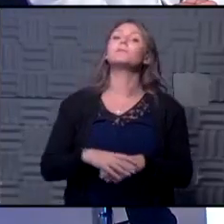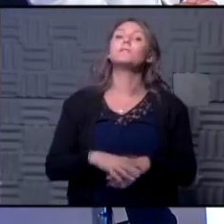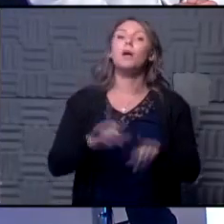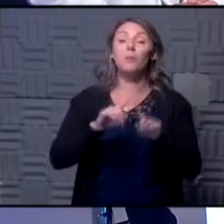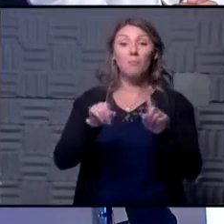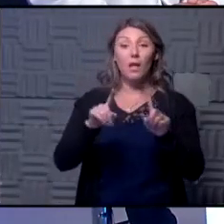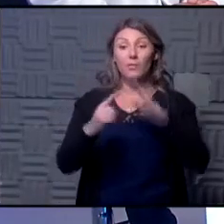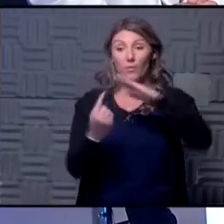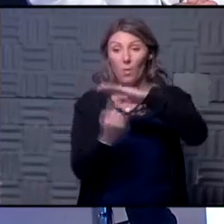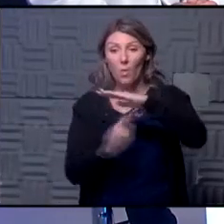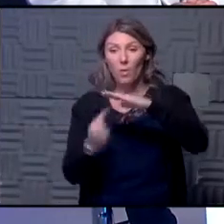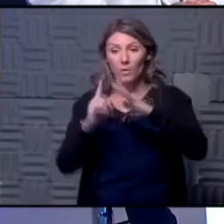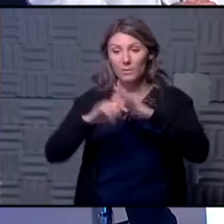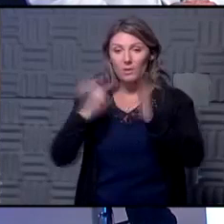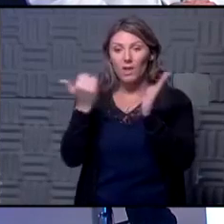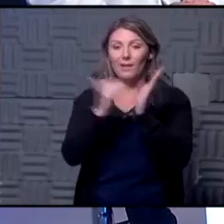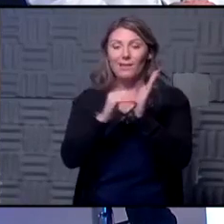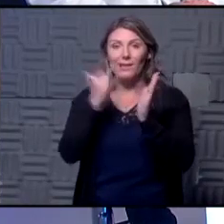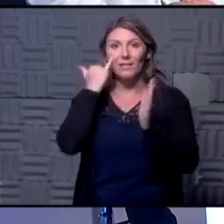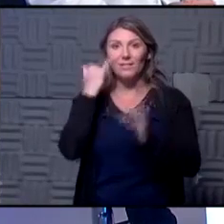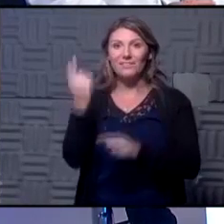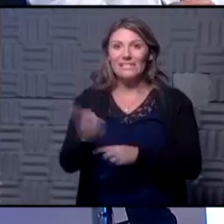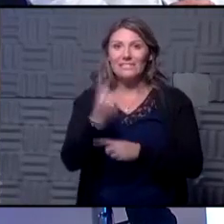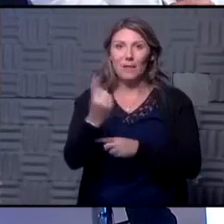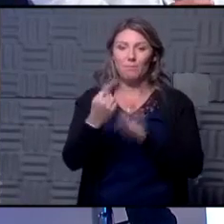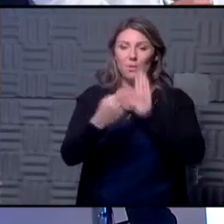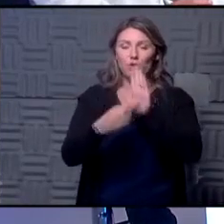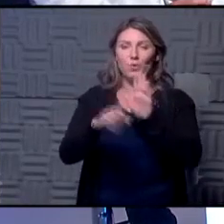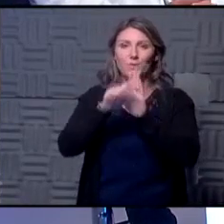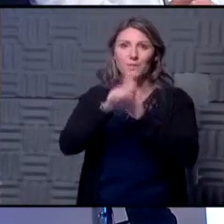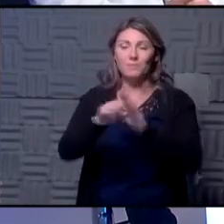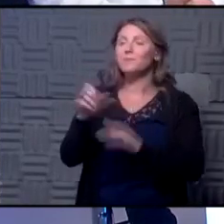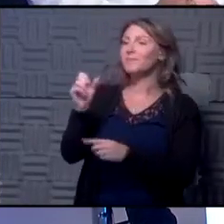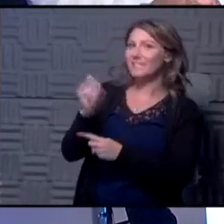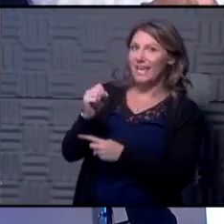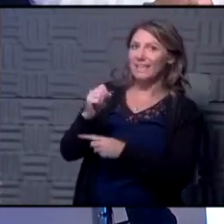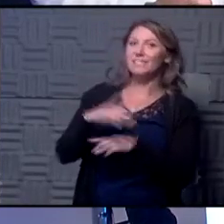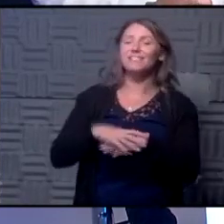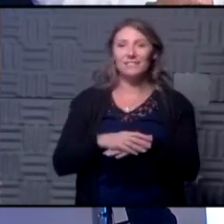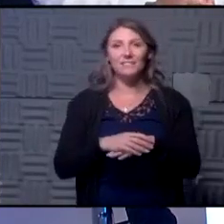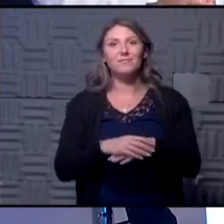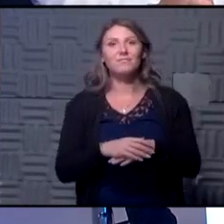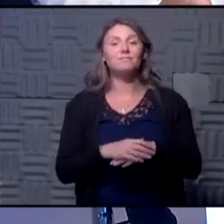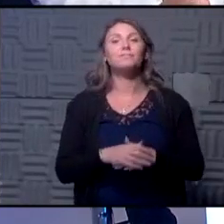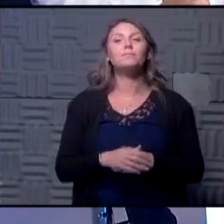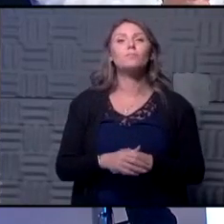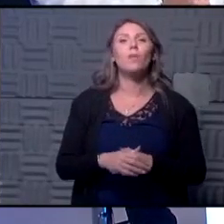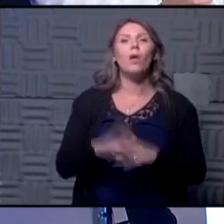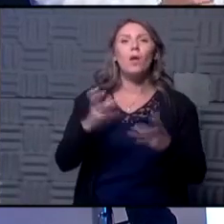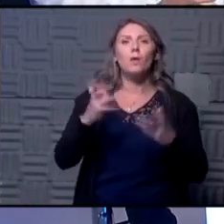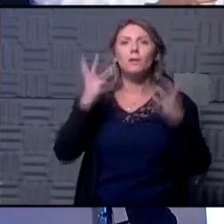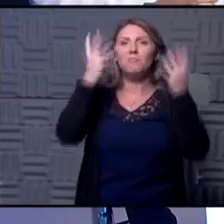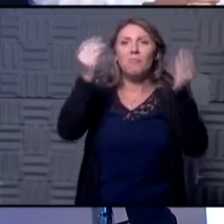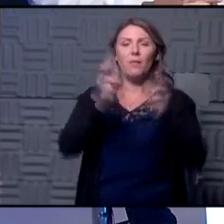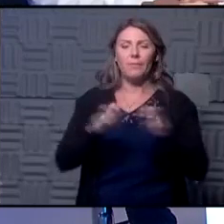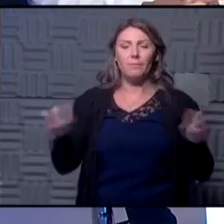kind of start over if you will if somebody now is showing the symptoms yeah okay yeah so kind start from scratch um i want to get back out to our panel really quick as we're